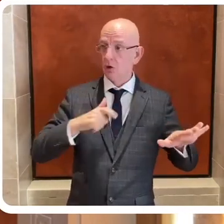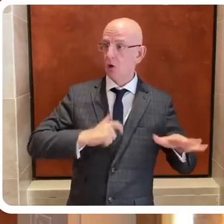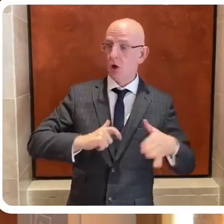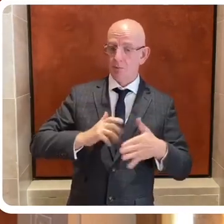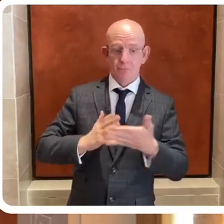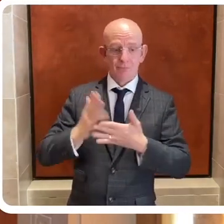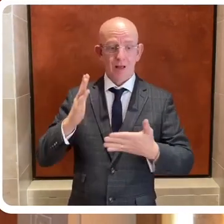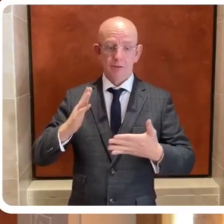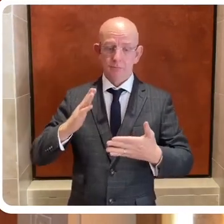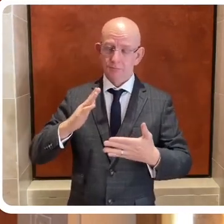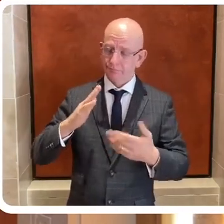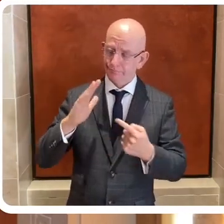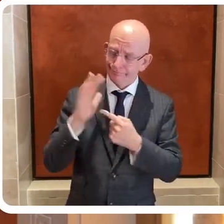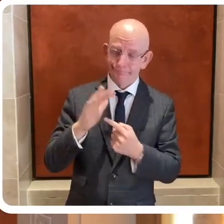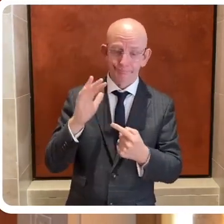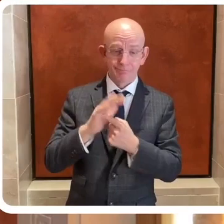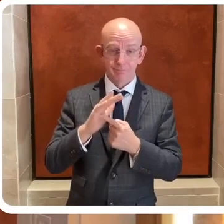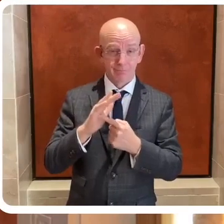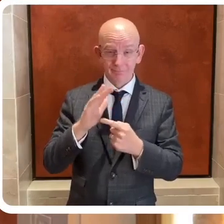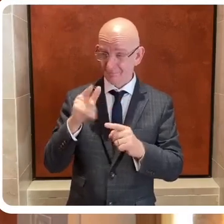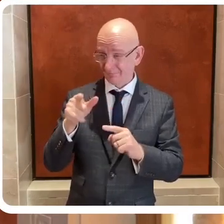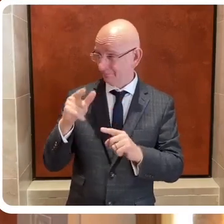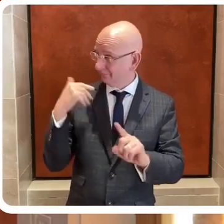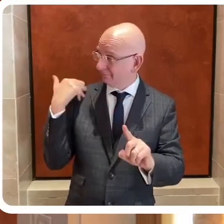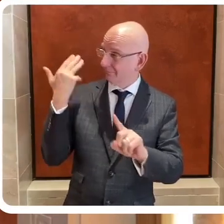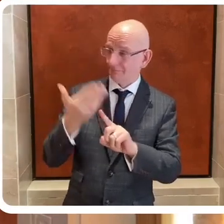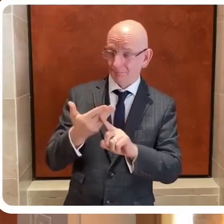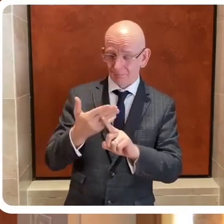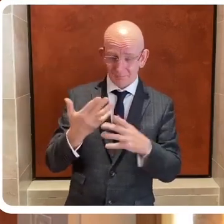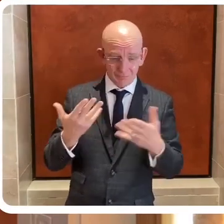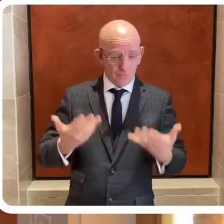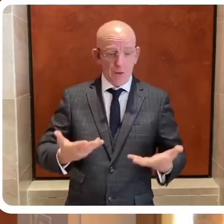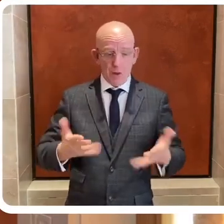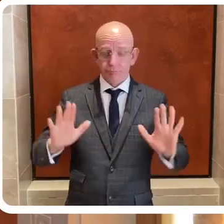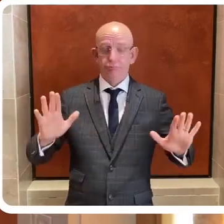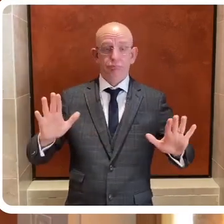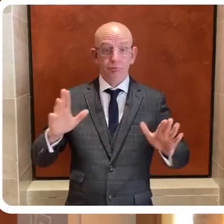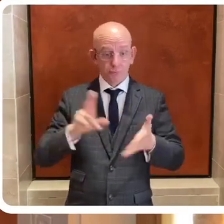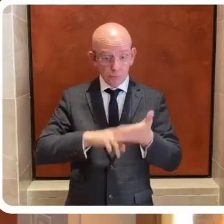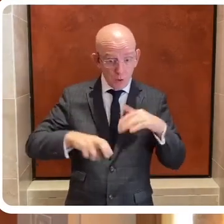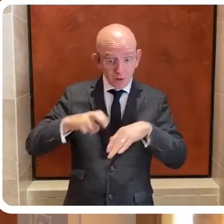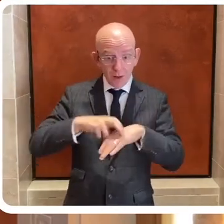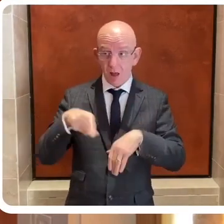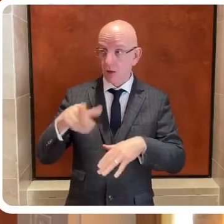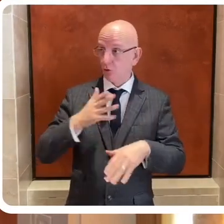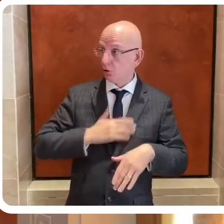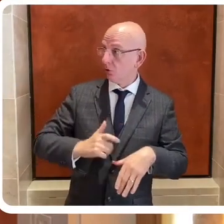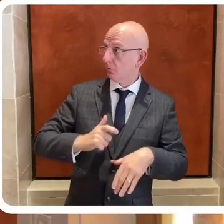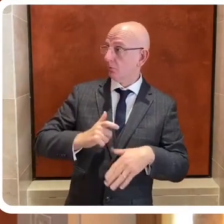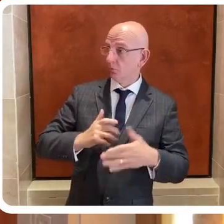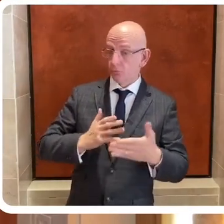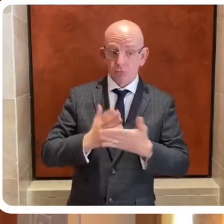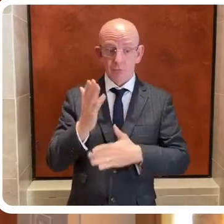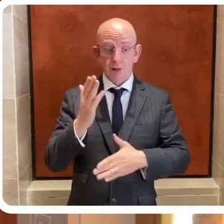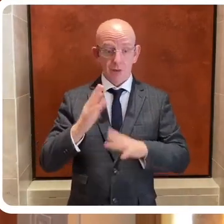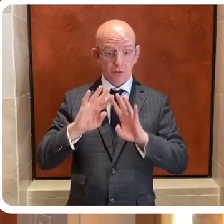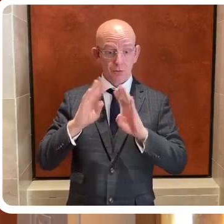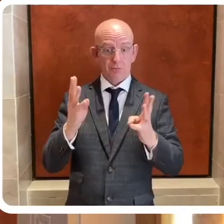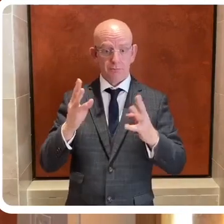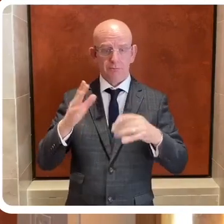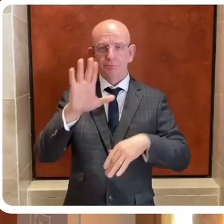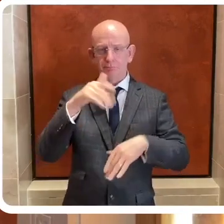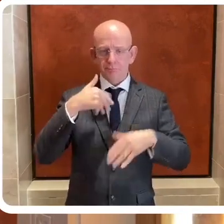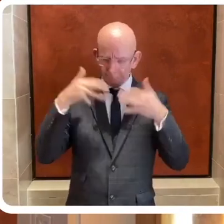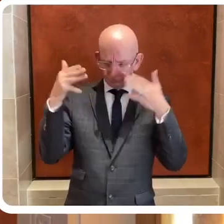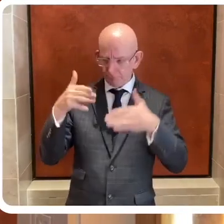As this is the Northern Ireland Human Rights Commission, I'll be concentrating on what's happening in Northern Ireland more than what's happening in the wider world but it is important to remember that we are